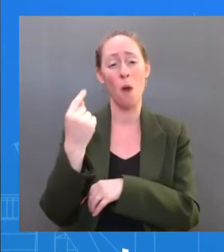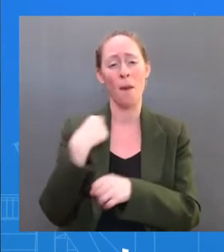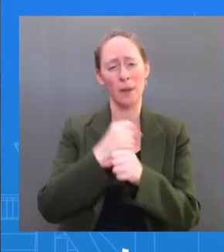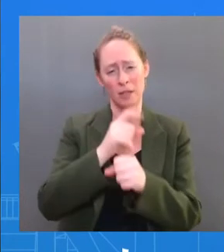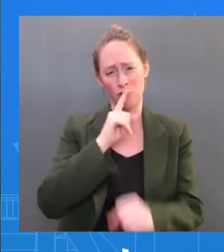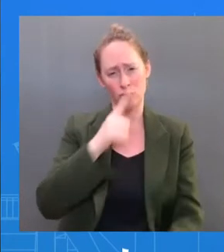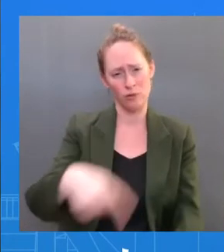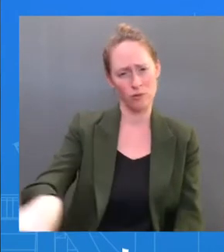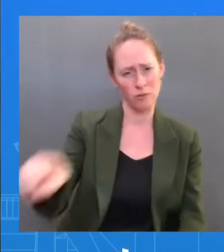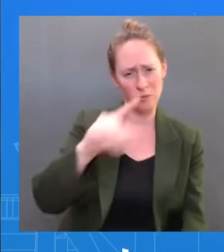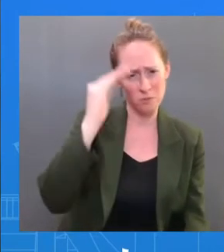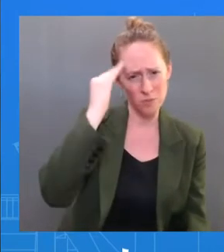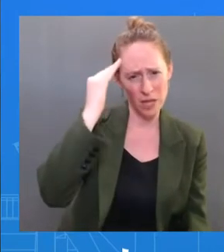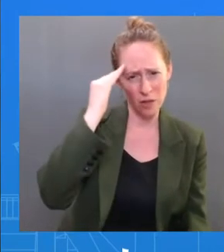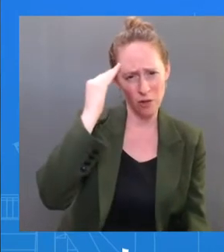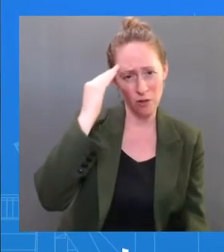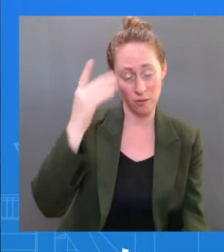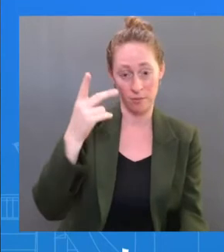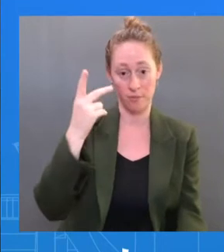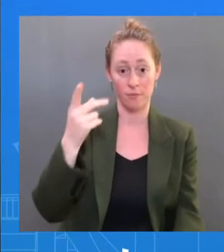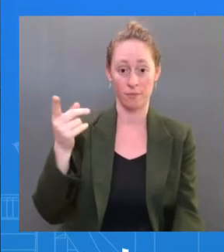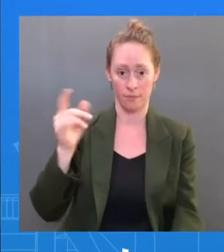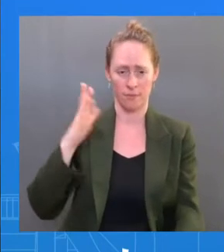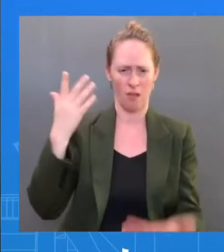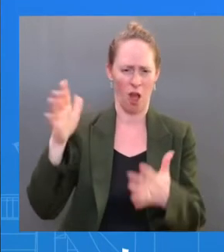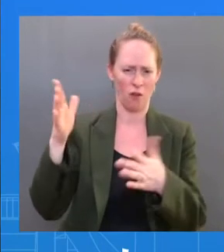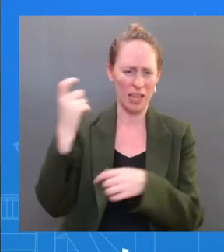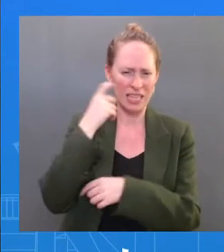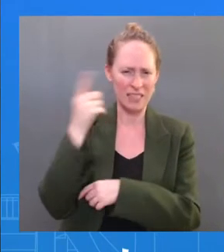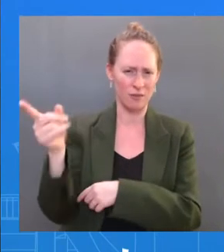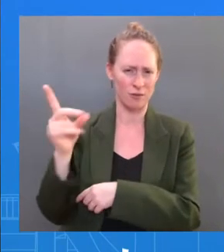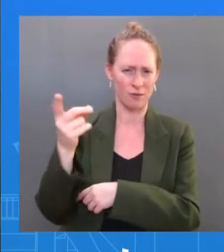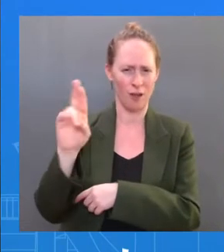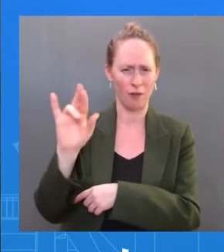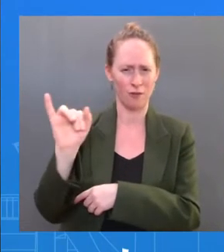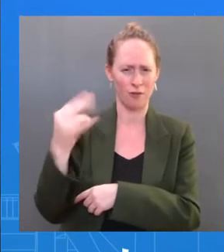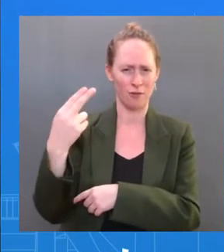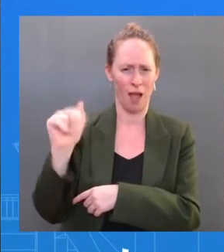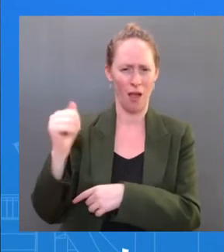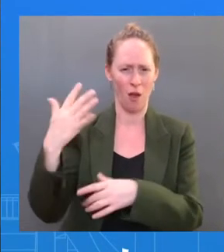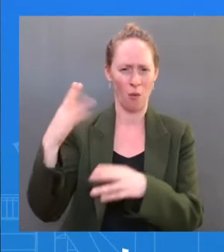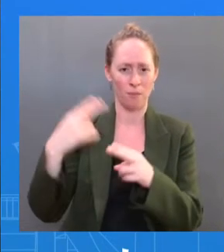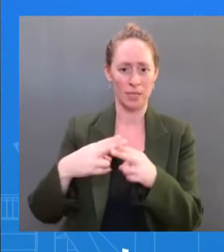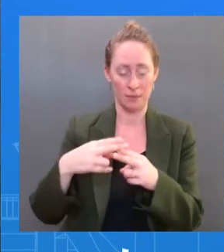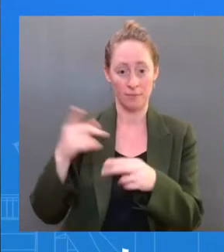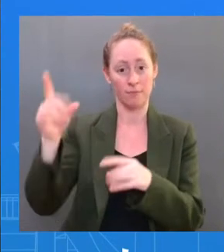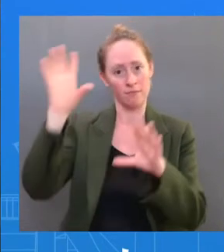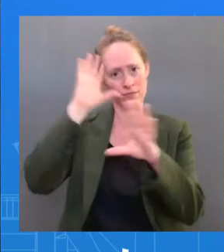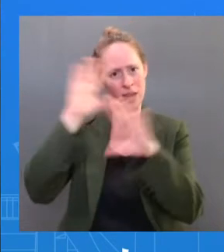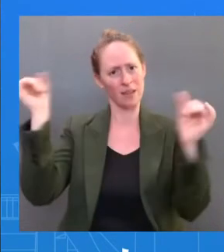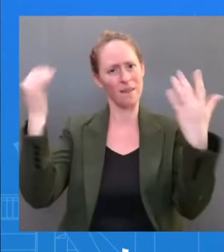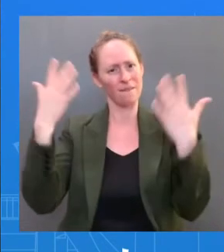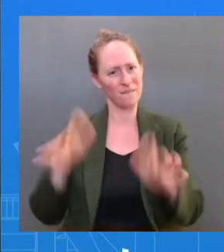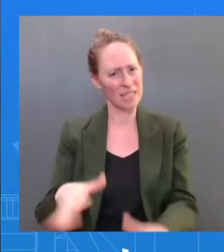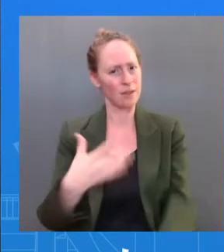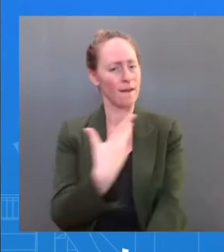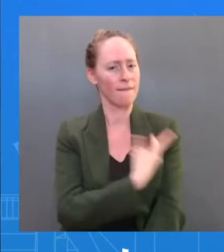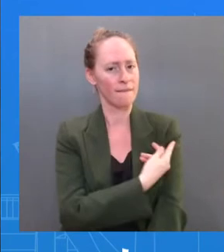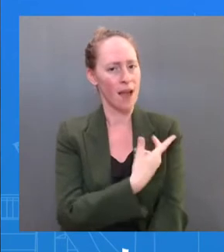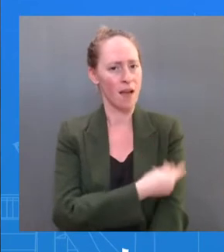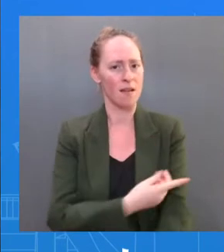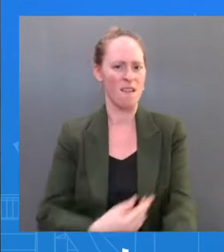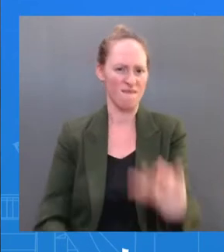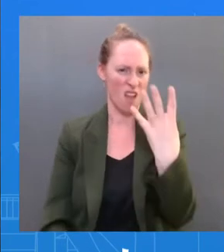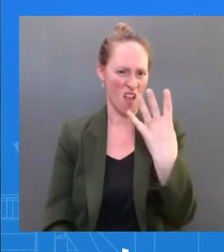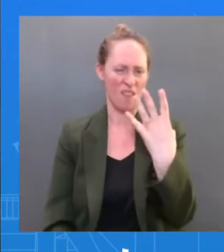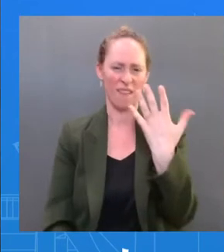well — is that he is vaccinated and he is double-boosted, which gives him protection, right? Which makes — what makes it